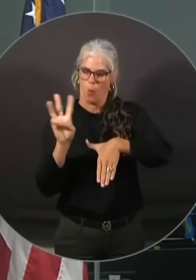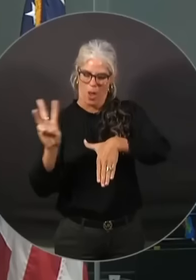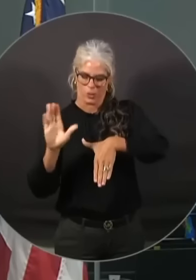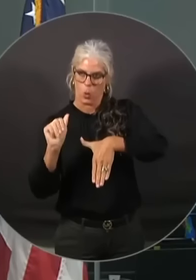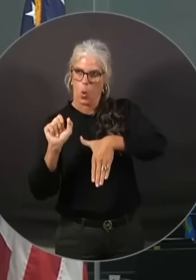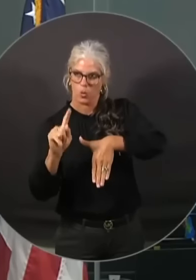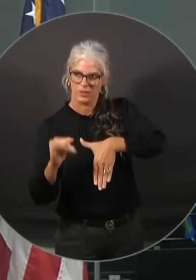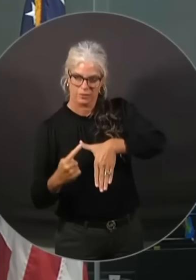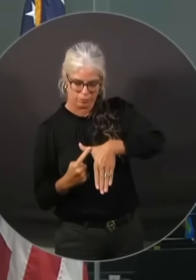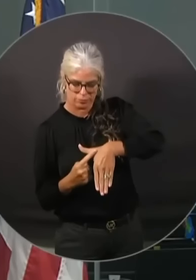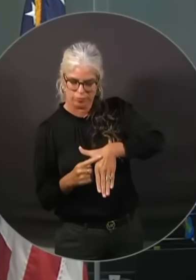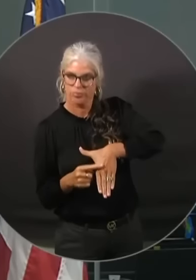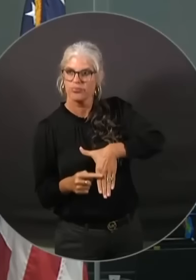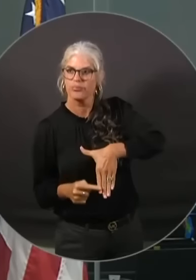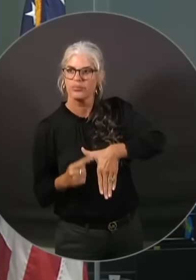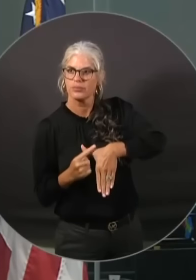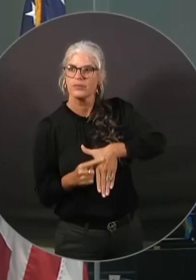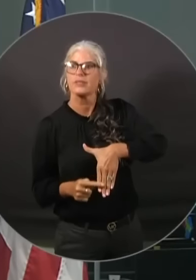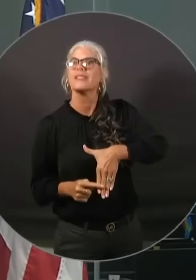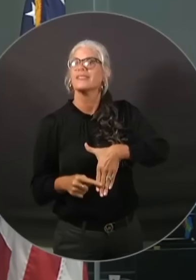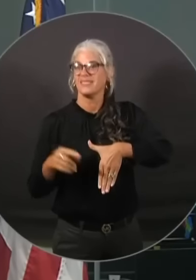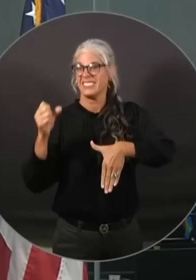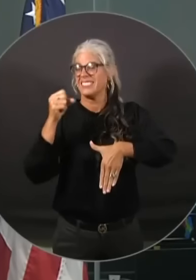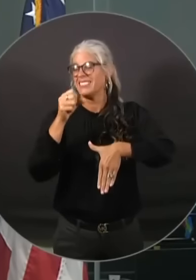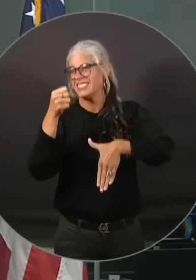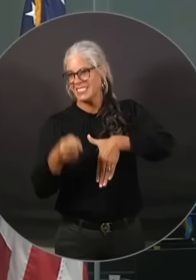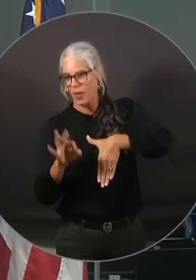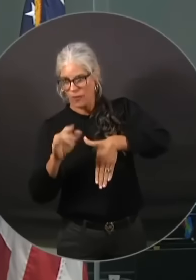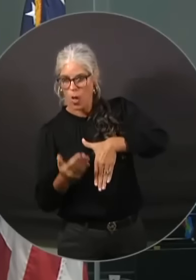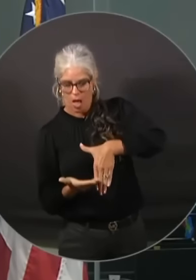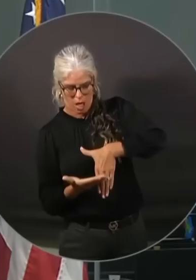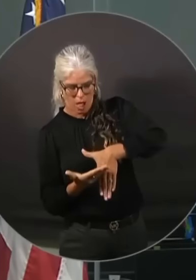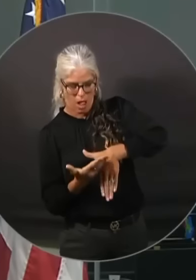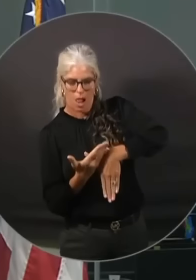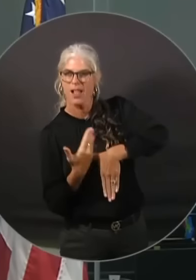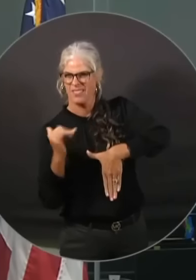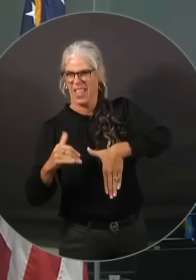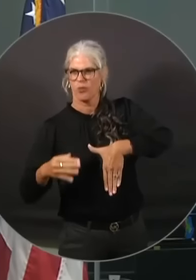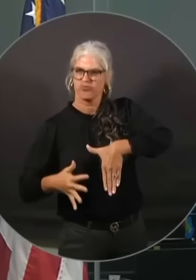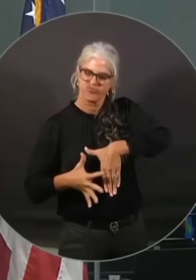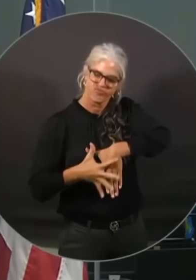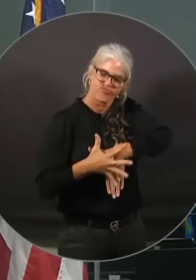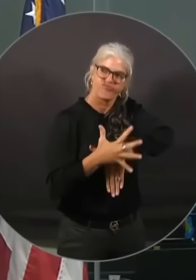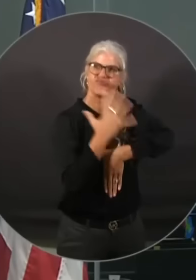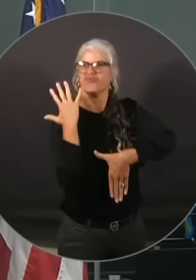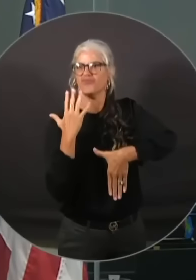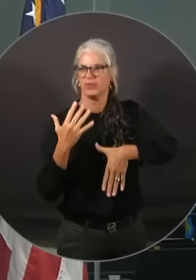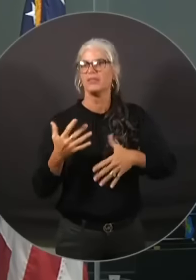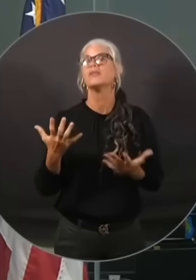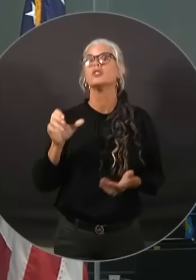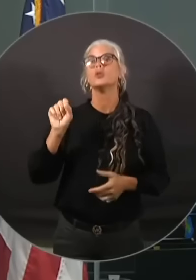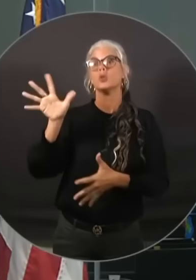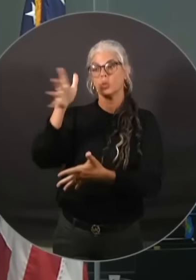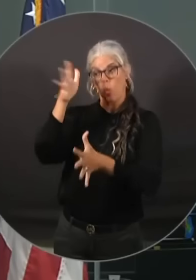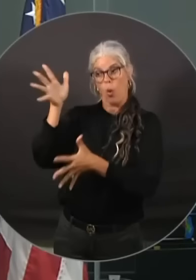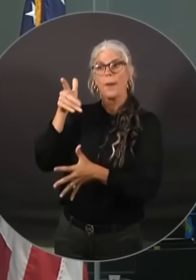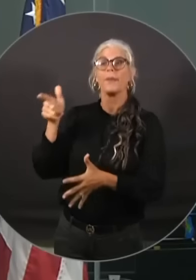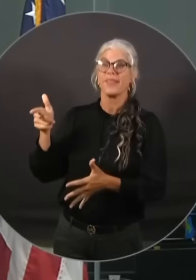southwest Florida and continuing up the coast. This storm has produced and will likely produce